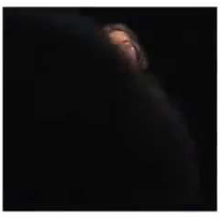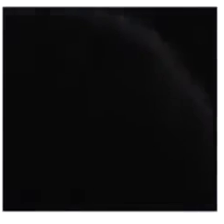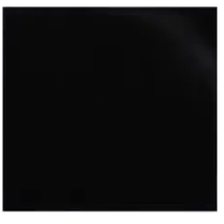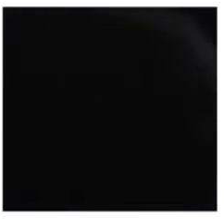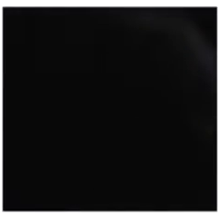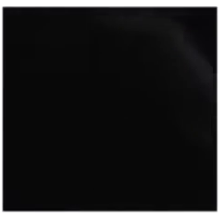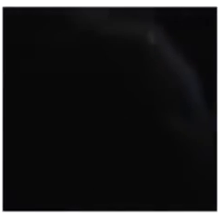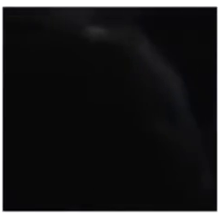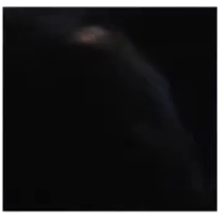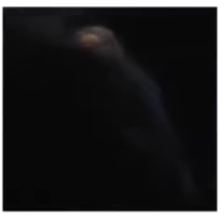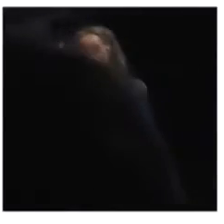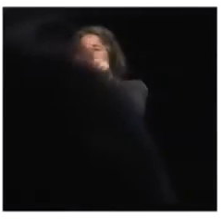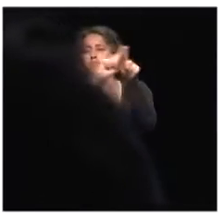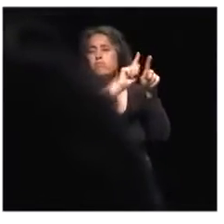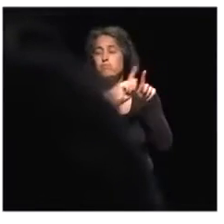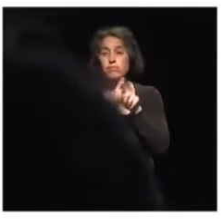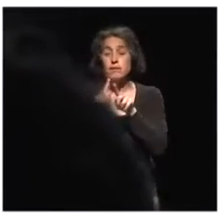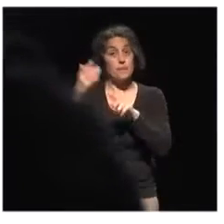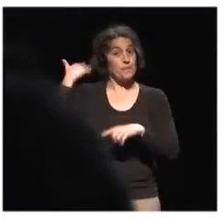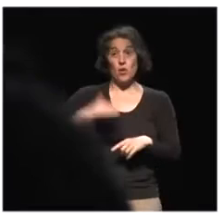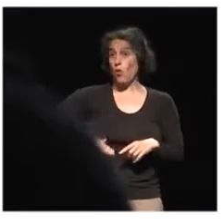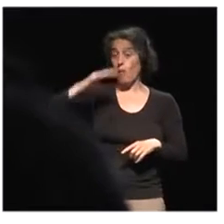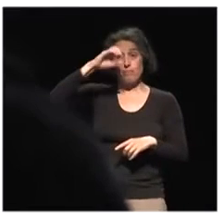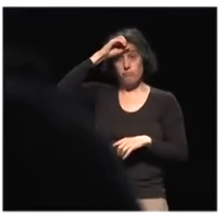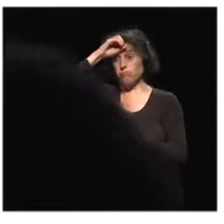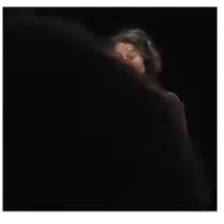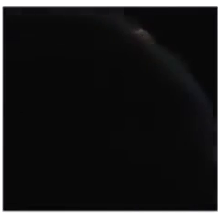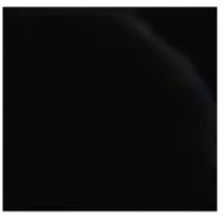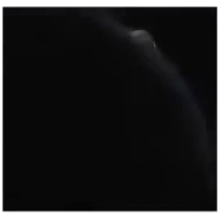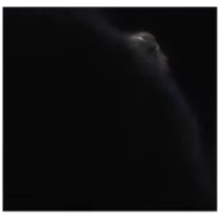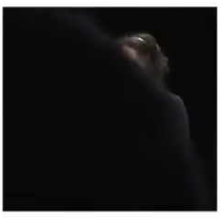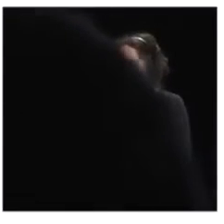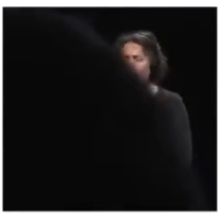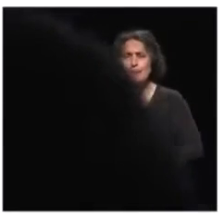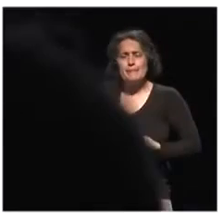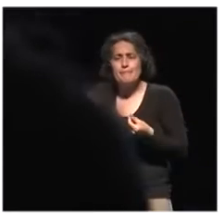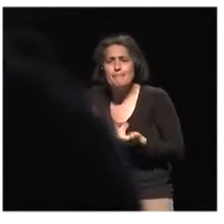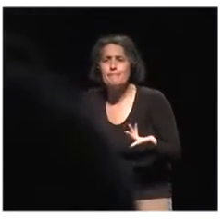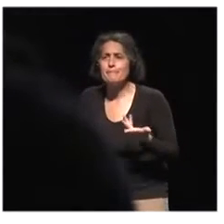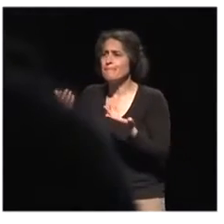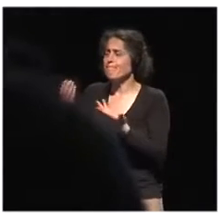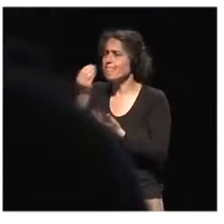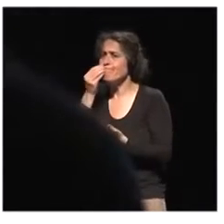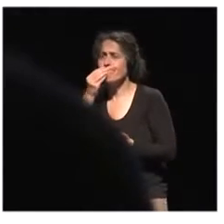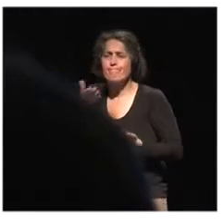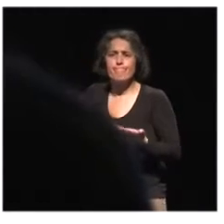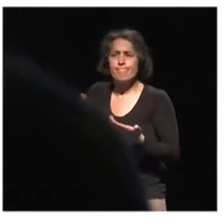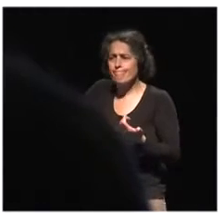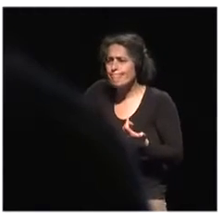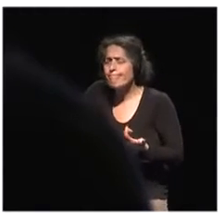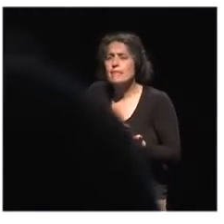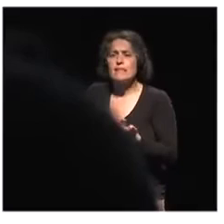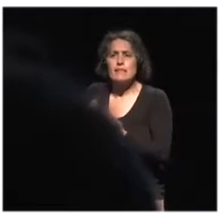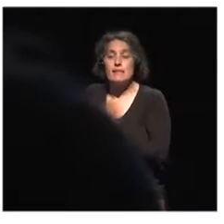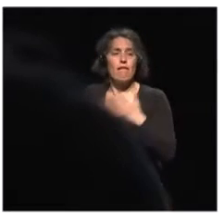disparity in the world in terms of poverty and equality and all these issues that we are addressing in this conference. And so it